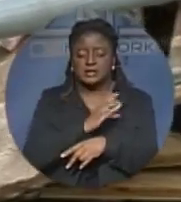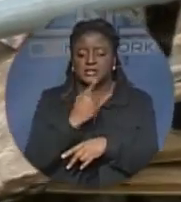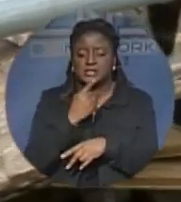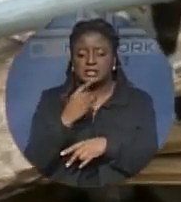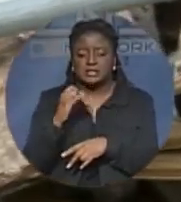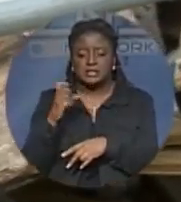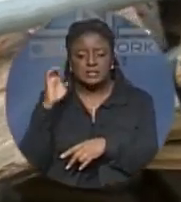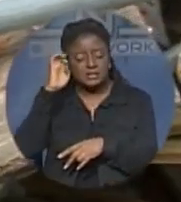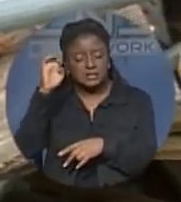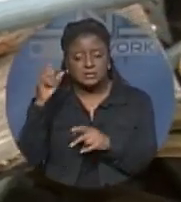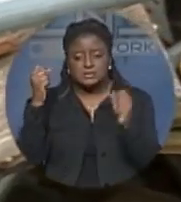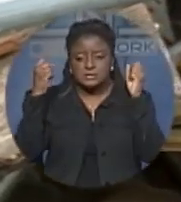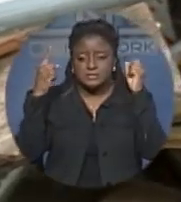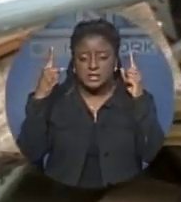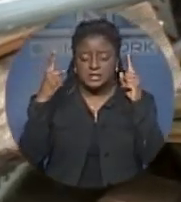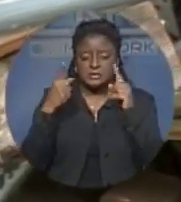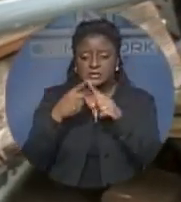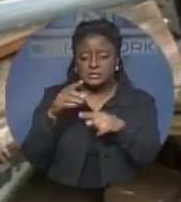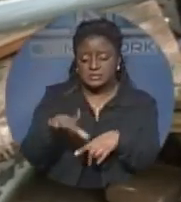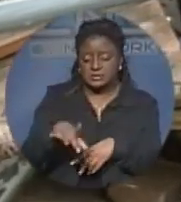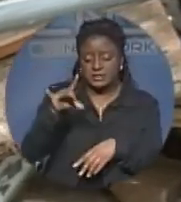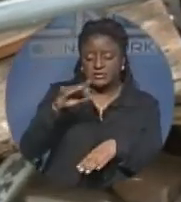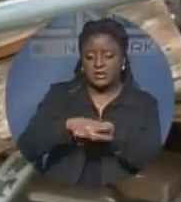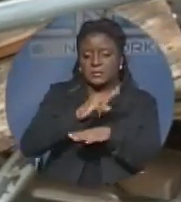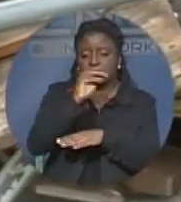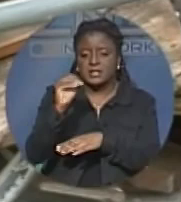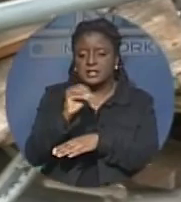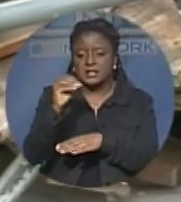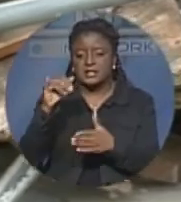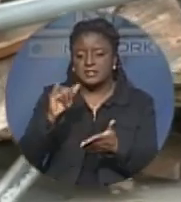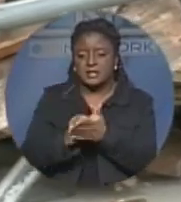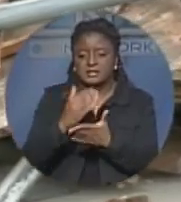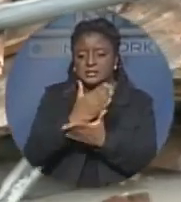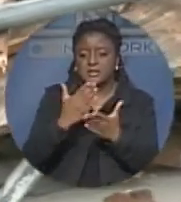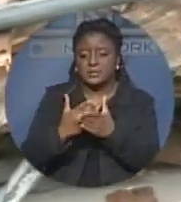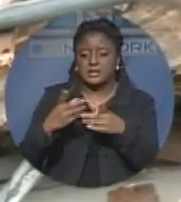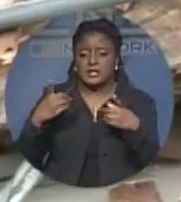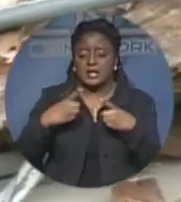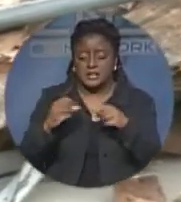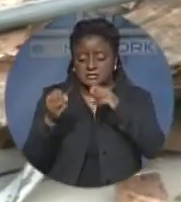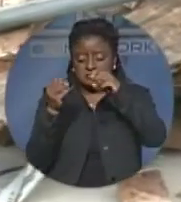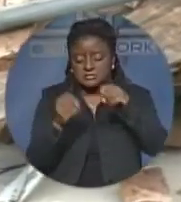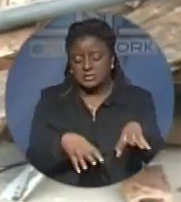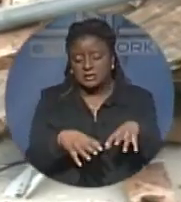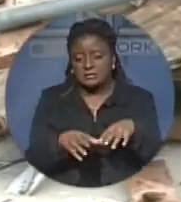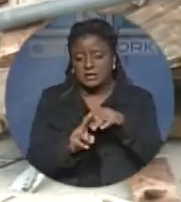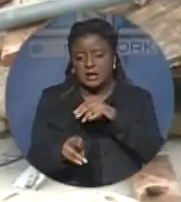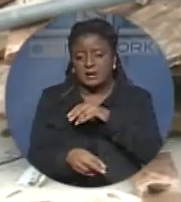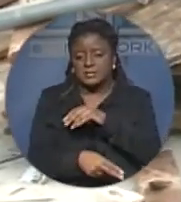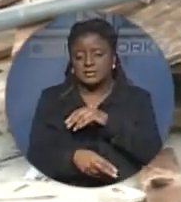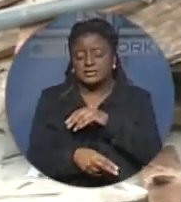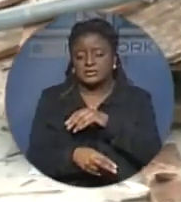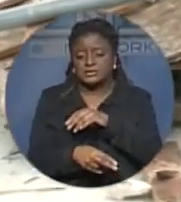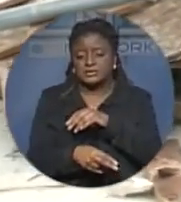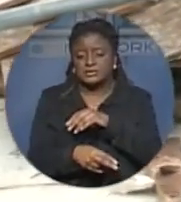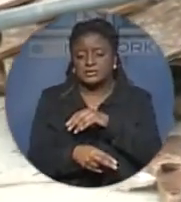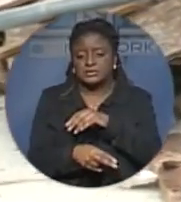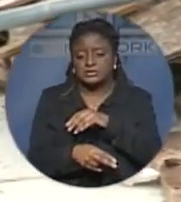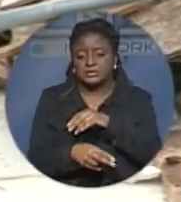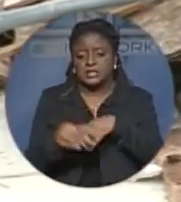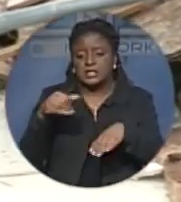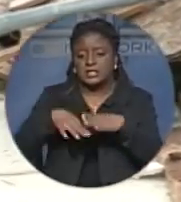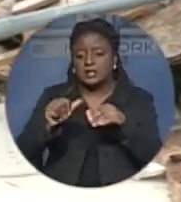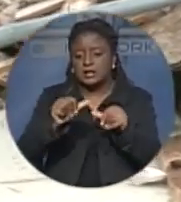just after the Valley's winning rush on Bay Street, that someone had dumped garbage, apparently from a construction site, in the protected